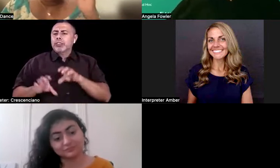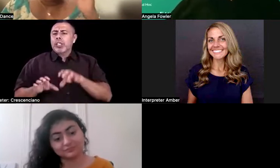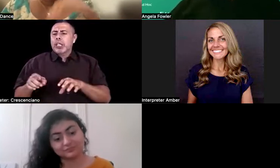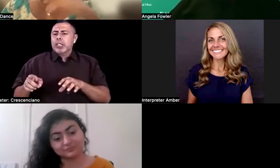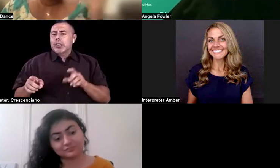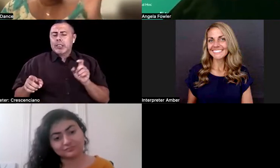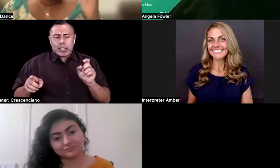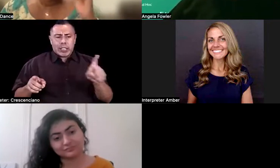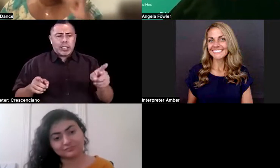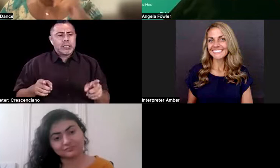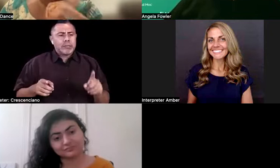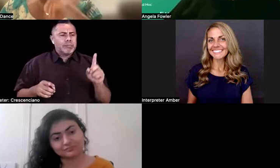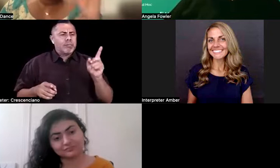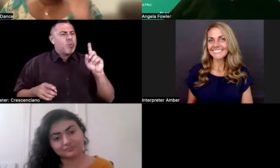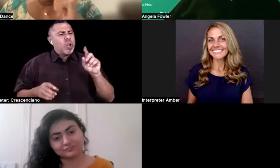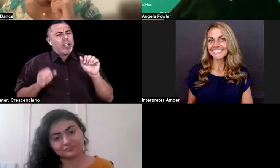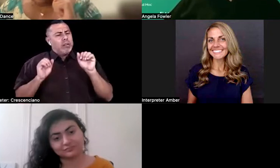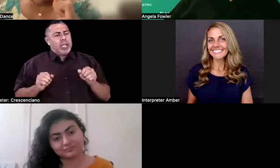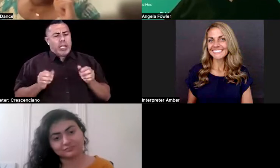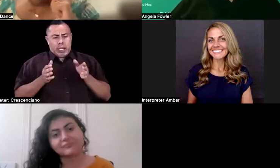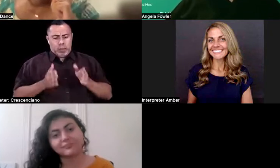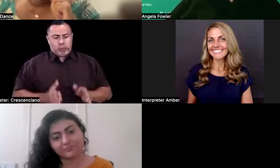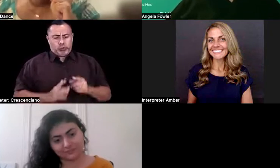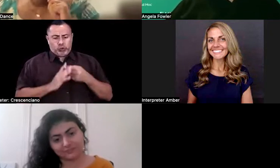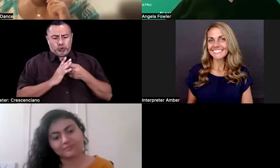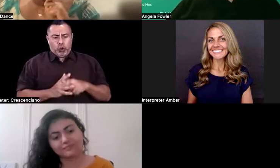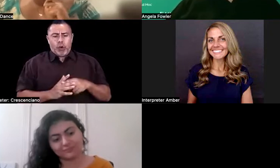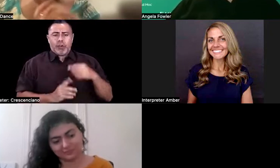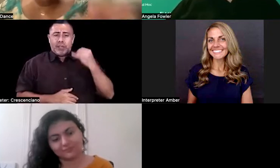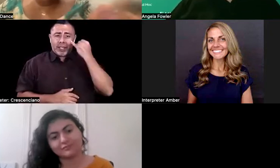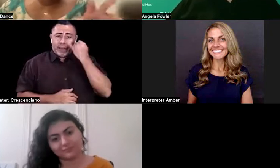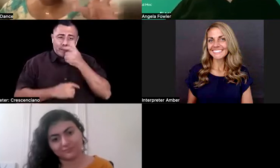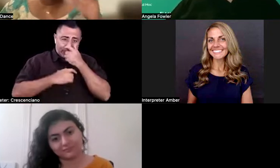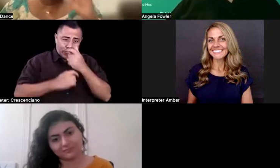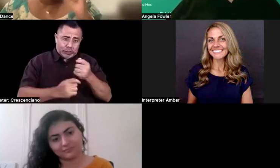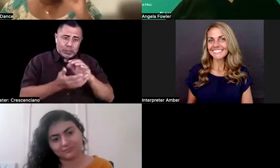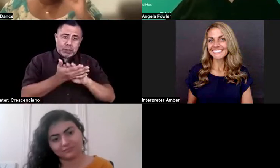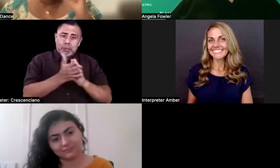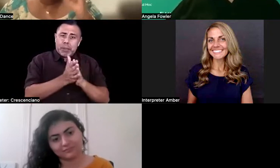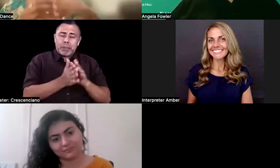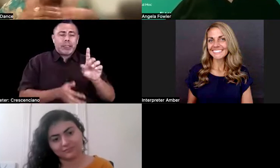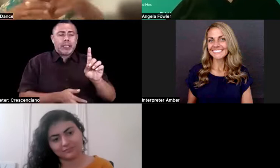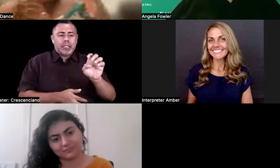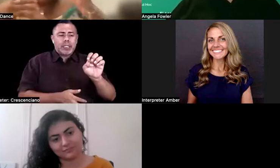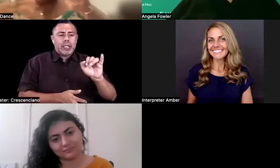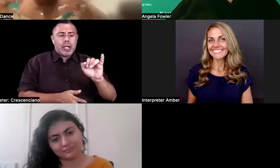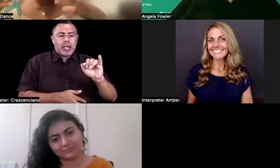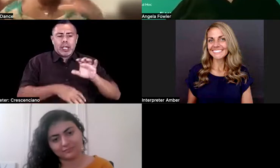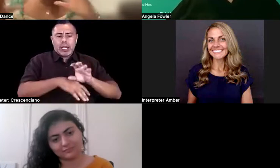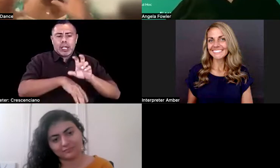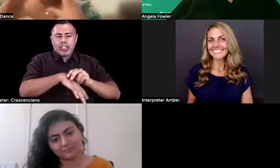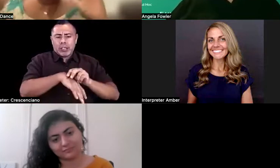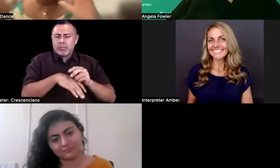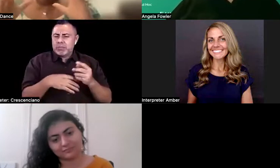someone who's wants to pursue like DEI consulting and I, Jacob, you're really good with like job seeking,